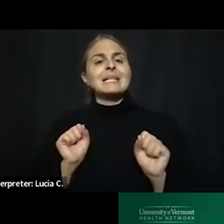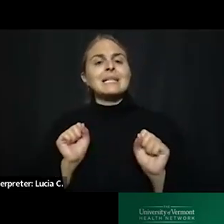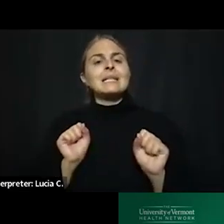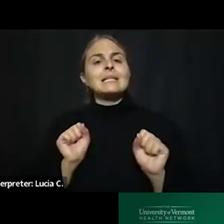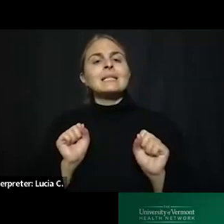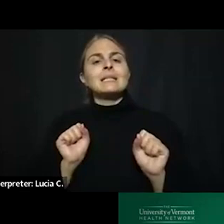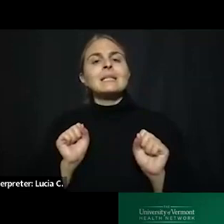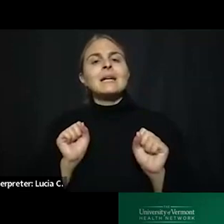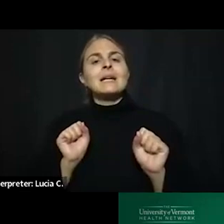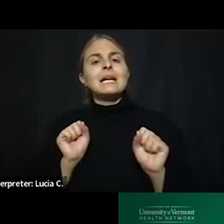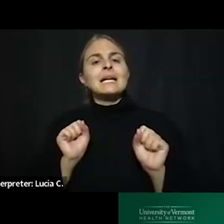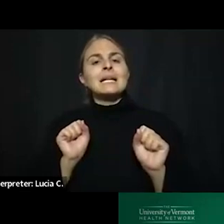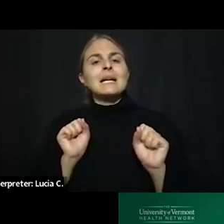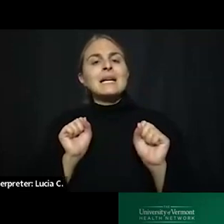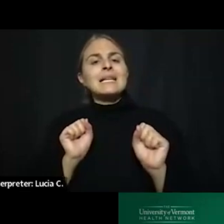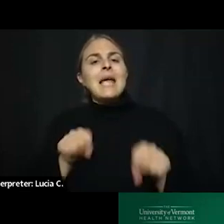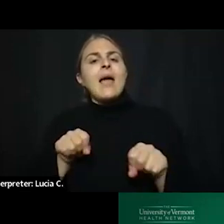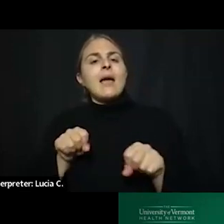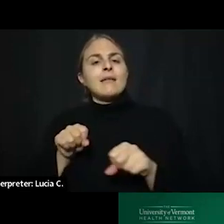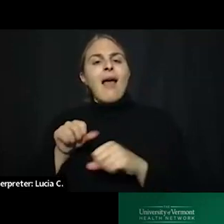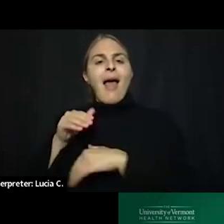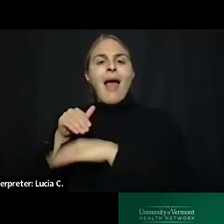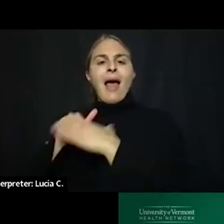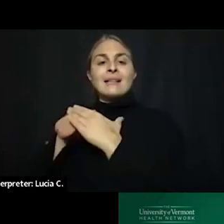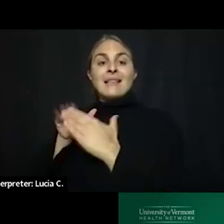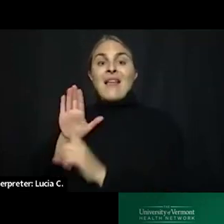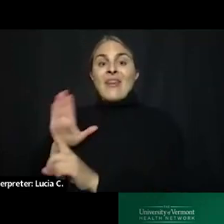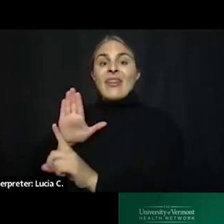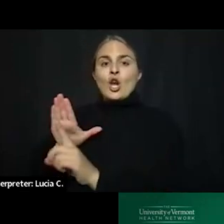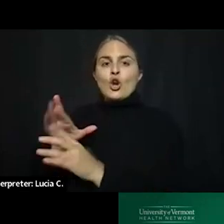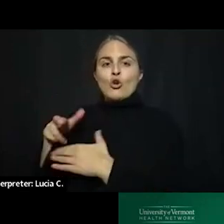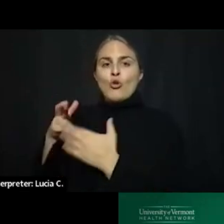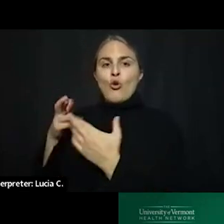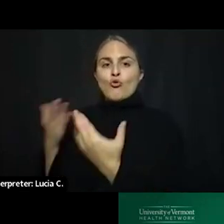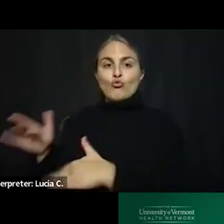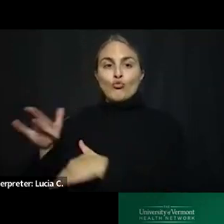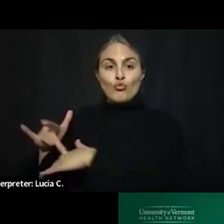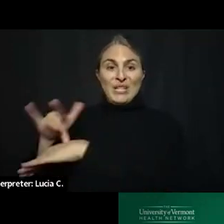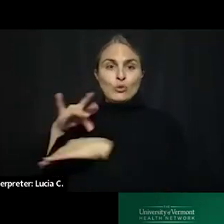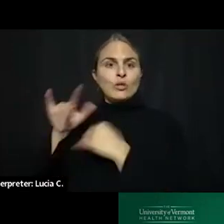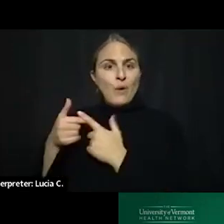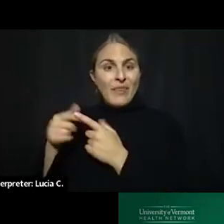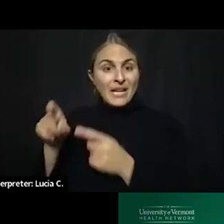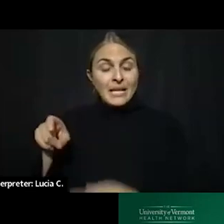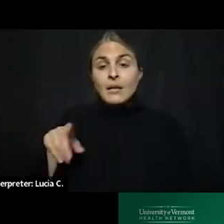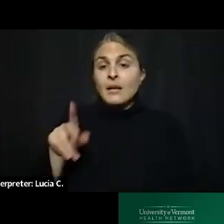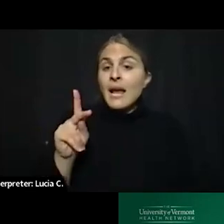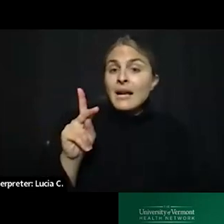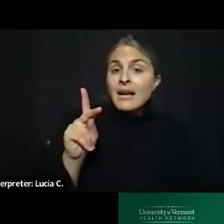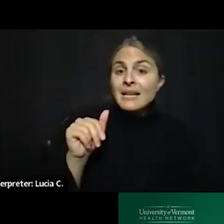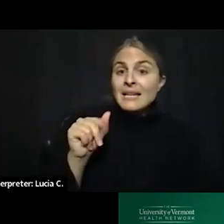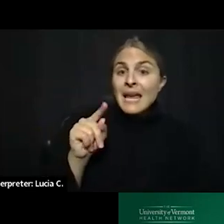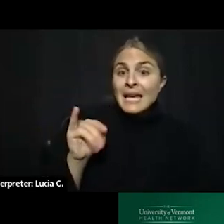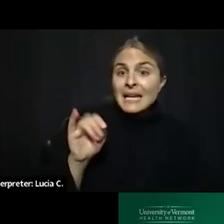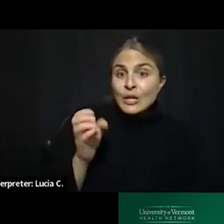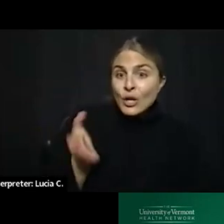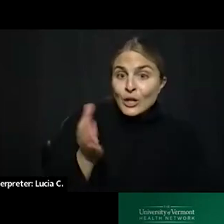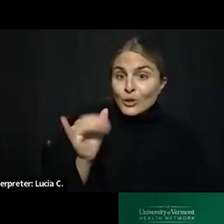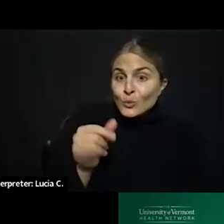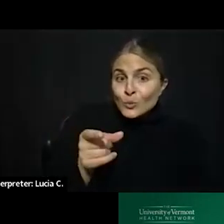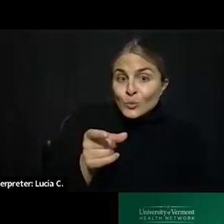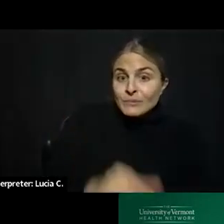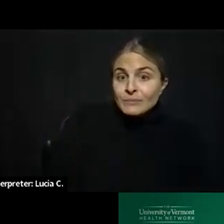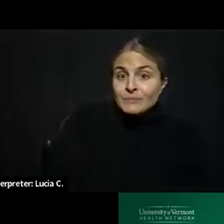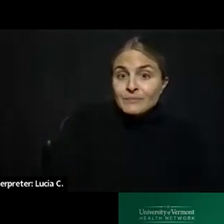tap their own resources when they're feeling like they need it thank you and katie go ahead